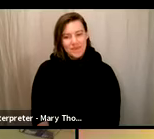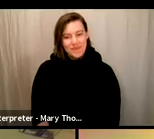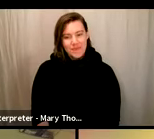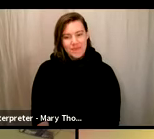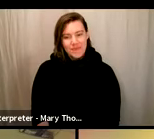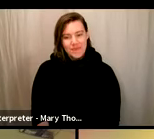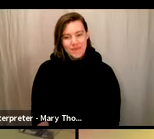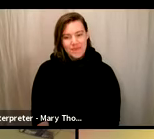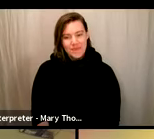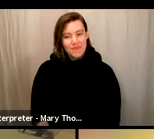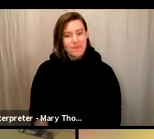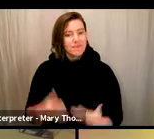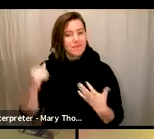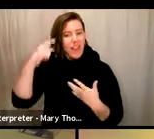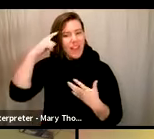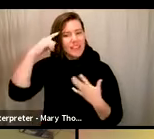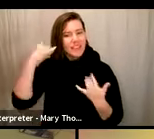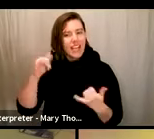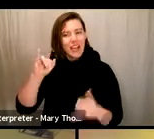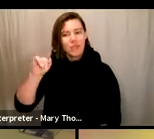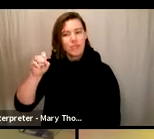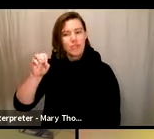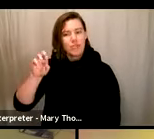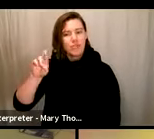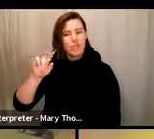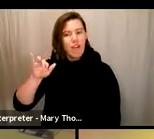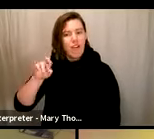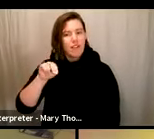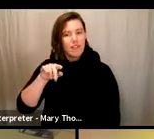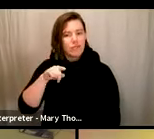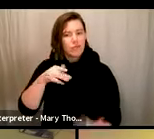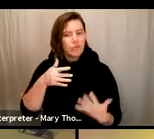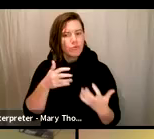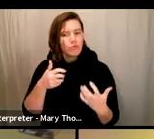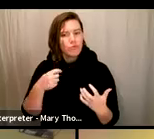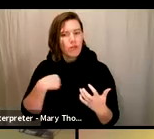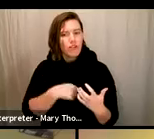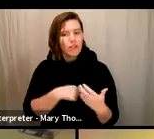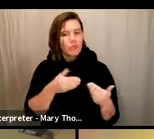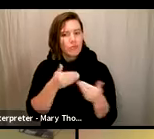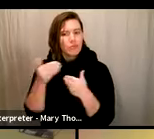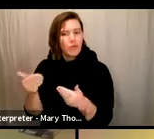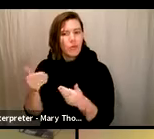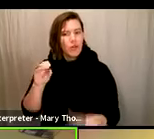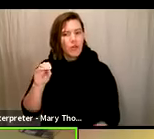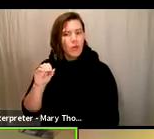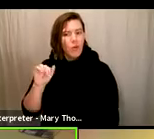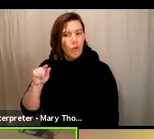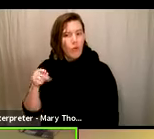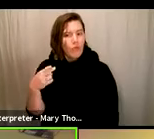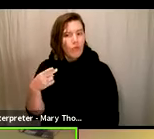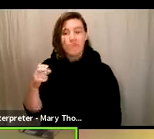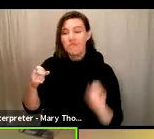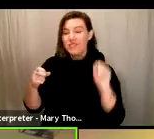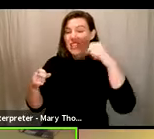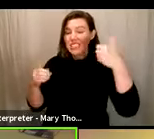I think now, Jer, Jerilyn, would you like for us to, we should go through the, through the oaths or, or make a motion? please.